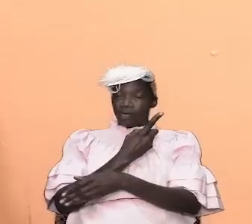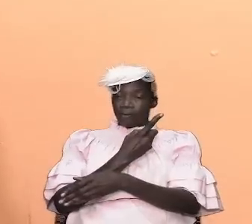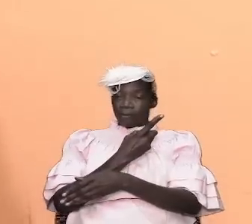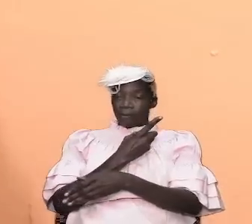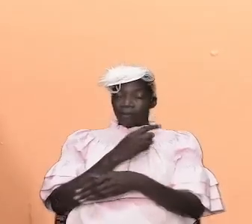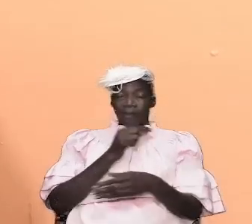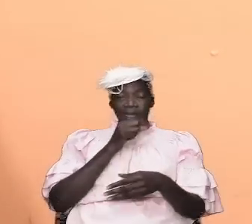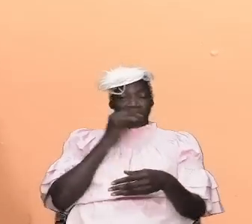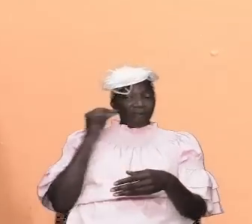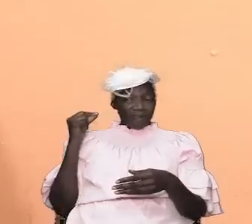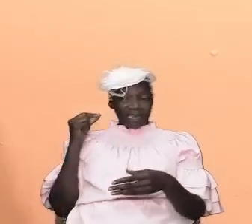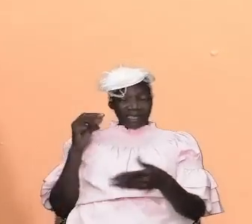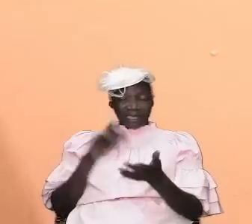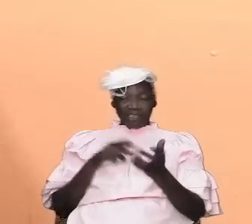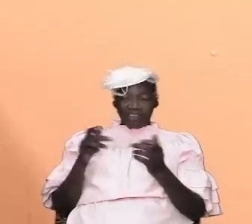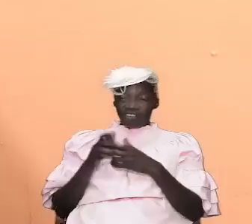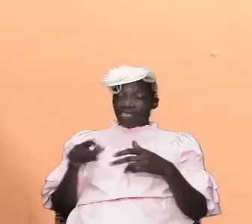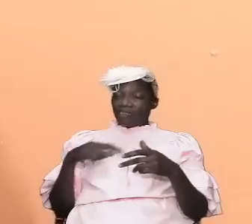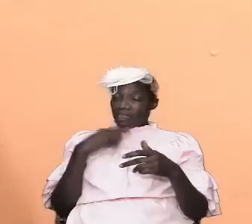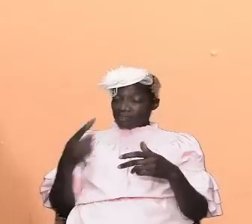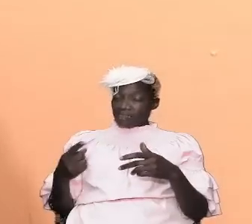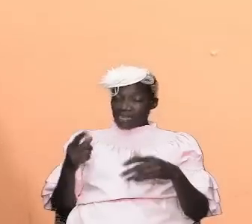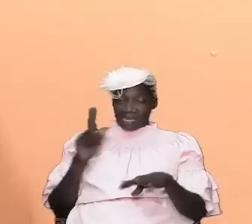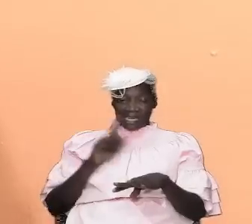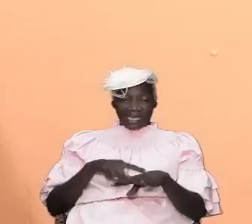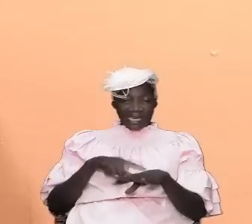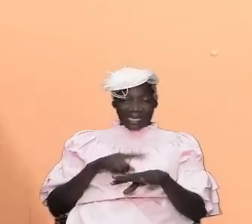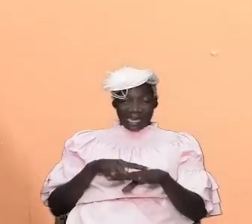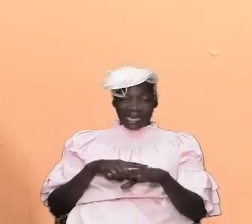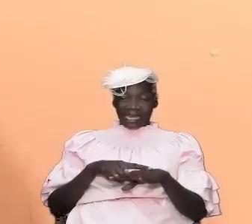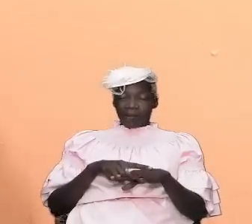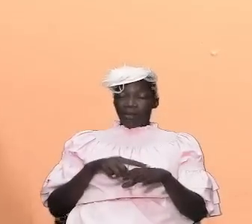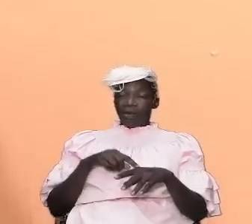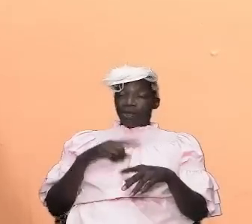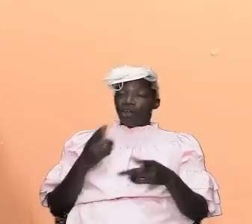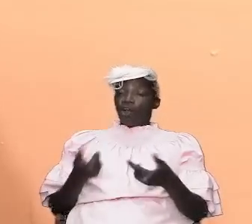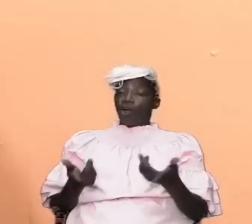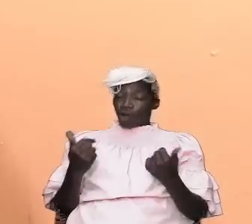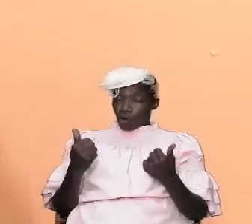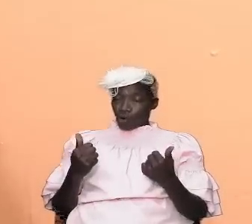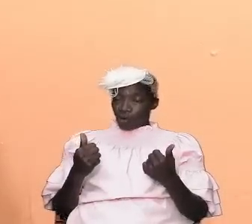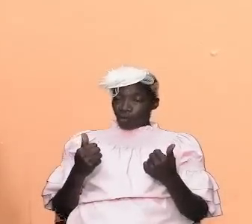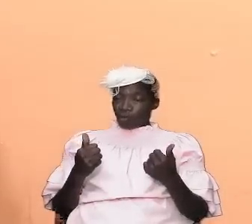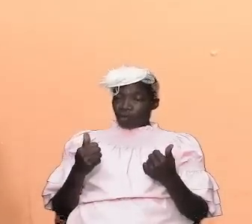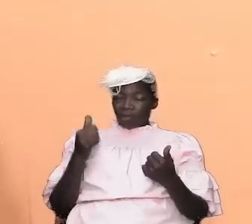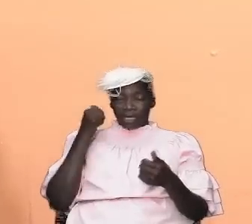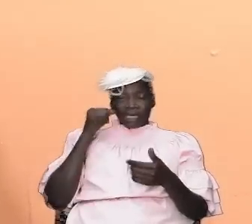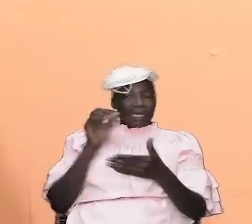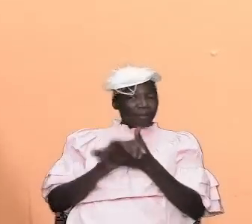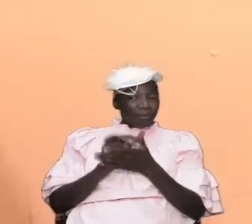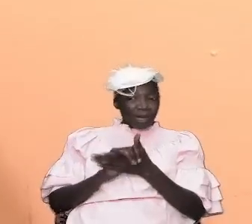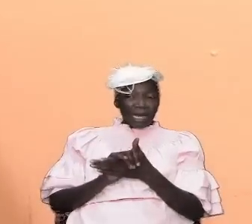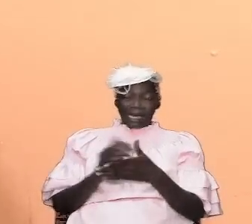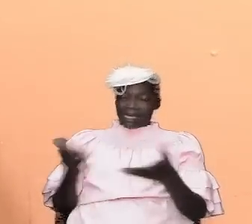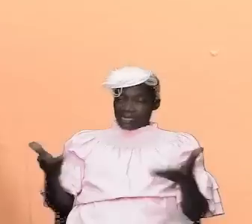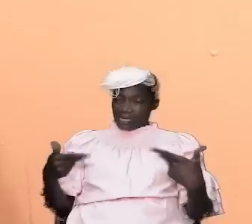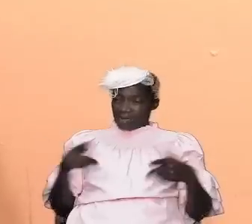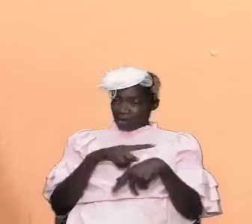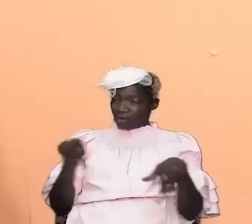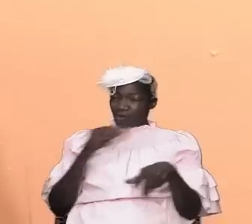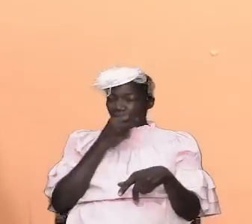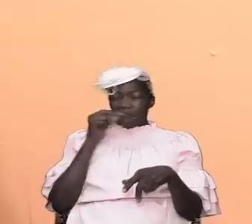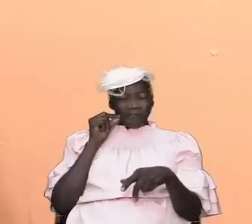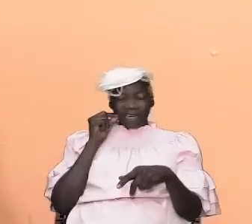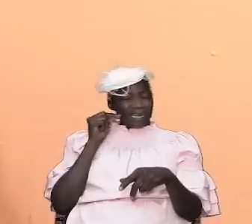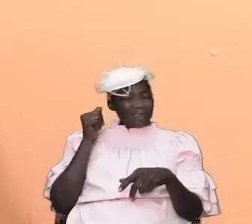of fasting where jesus said look here the time is going to come while he was there the bride room was here he said you don't fast when the